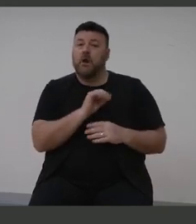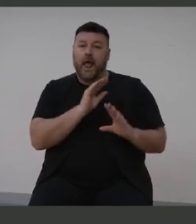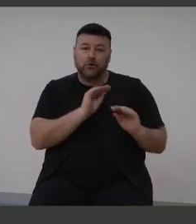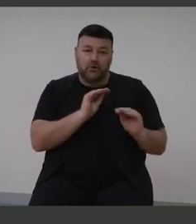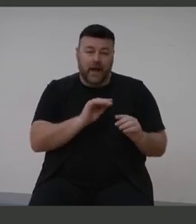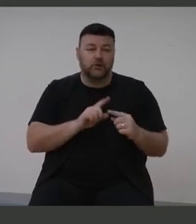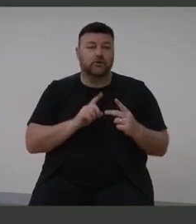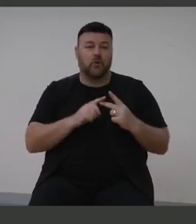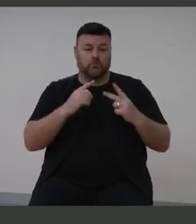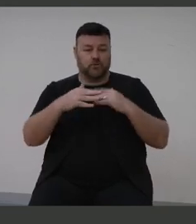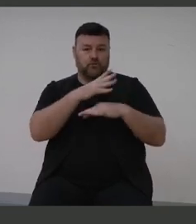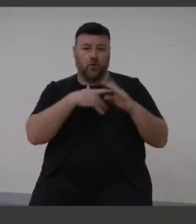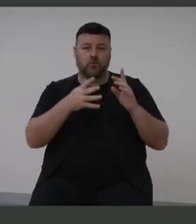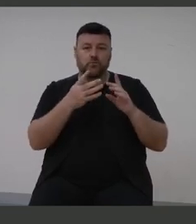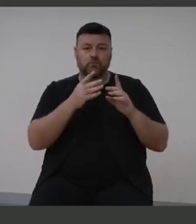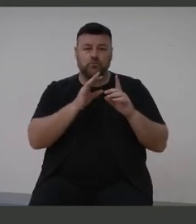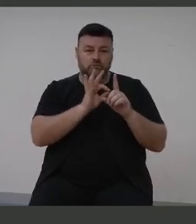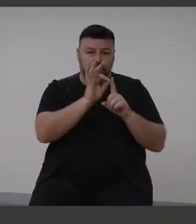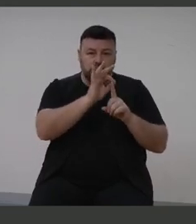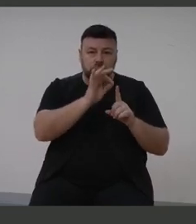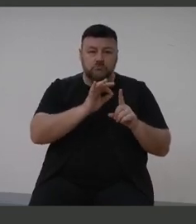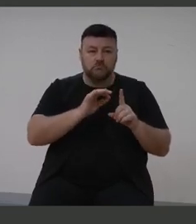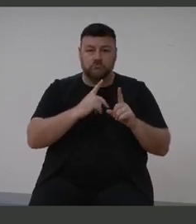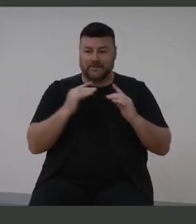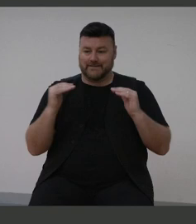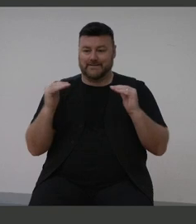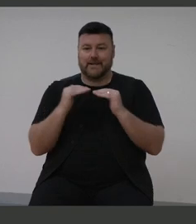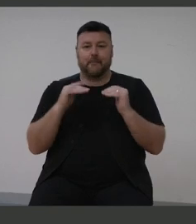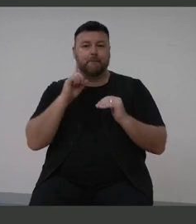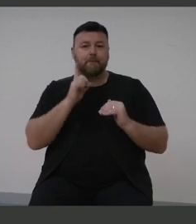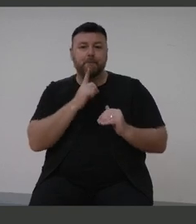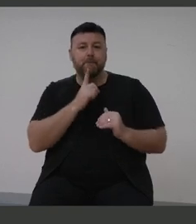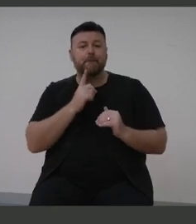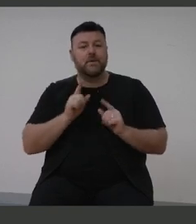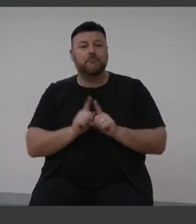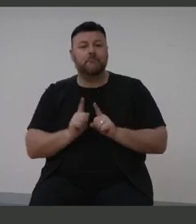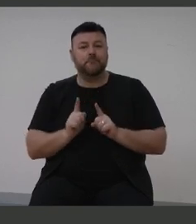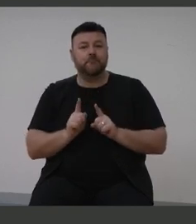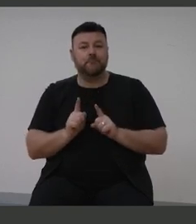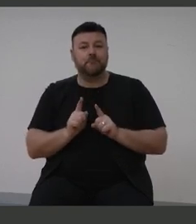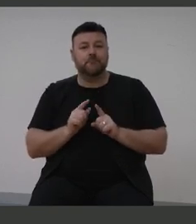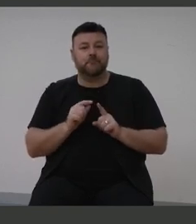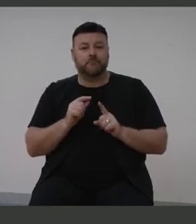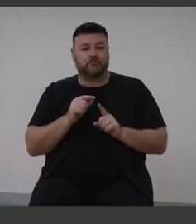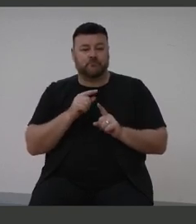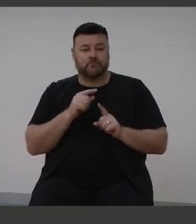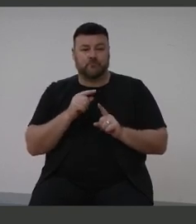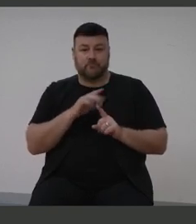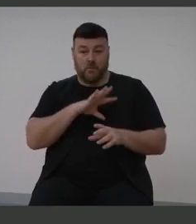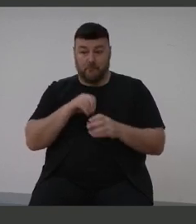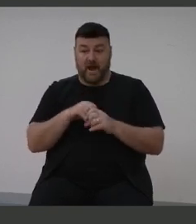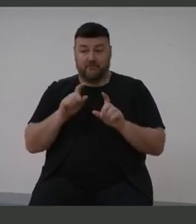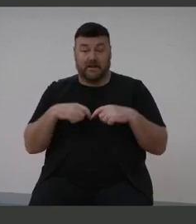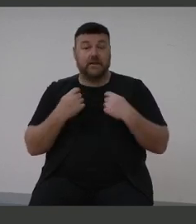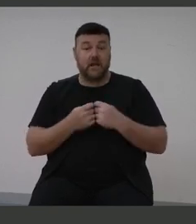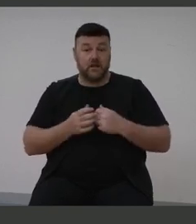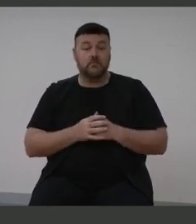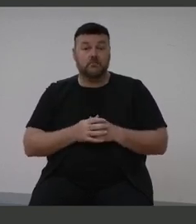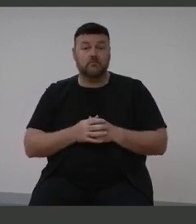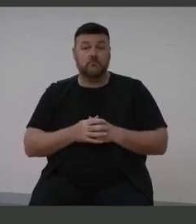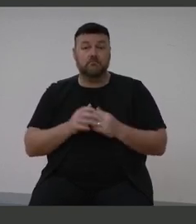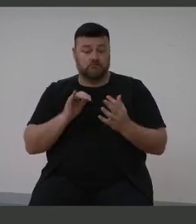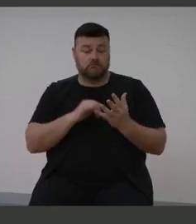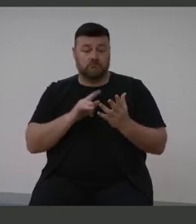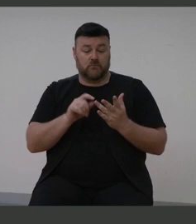her social development is equivalent to all of the other kids that she swims with. She's part of the team. Sophie benefited